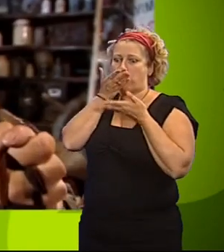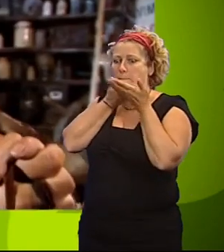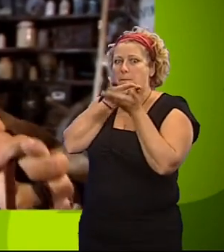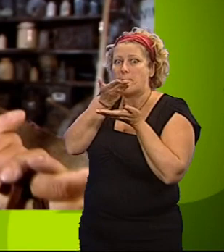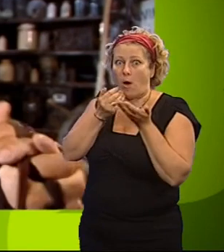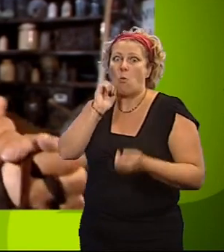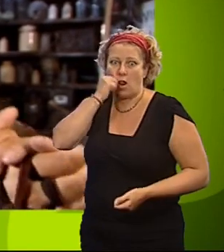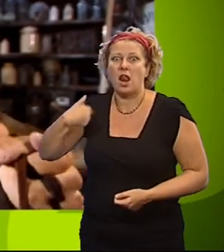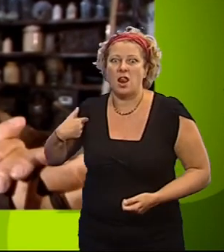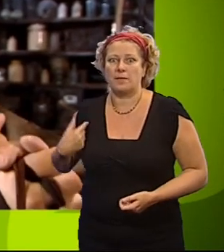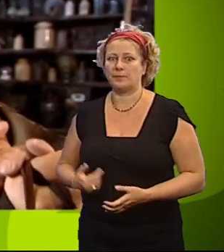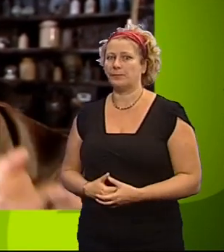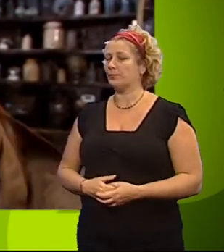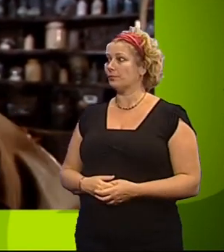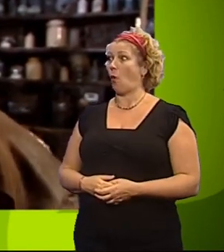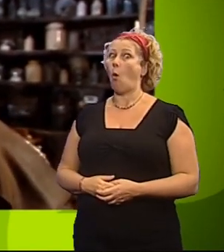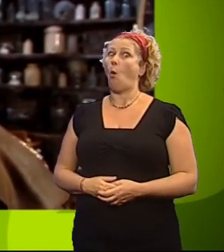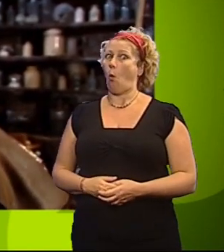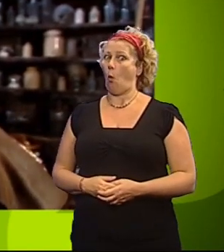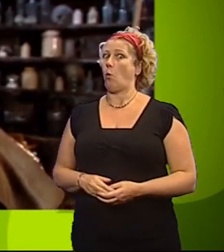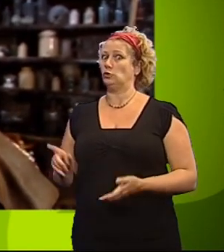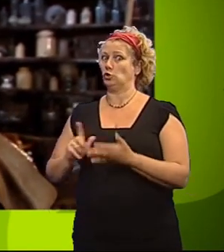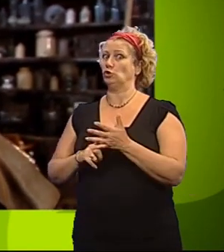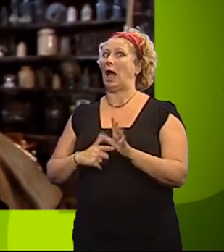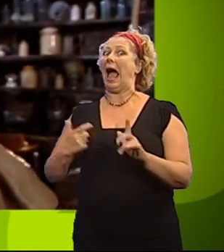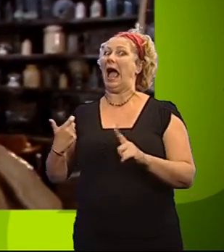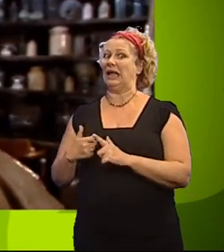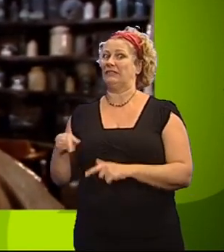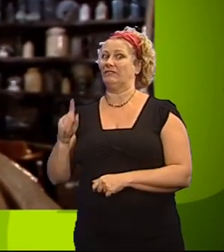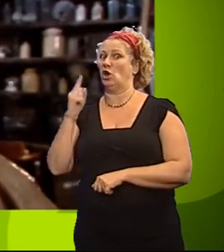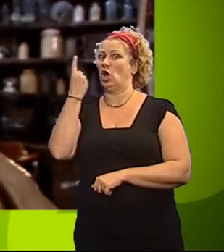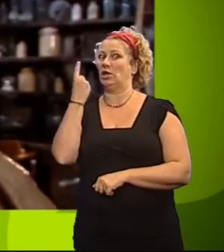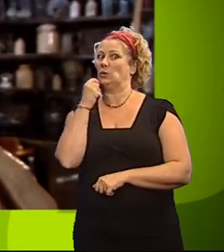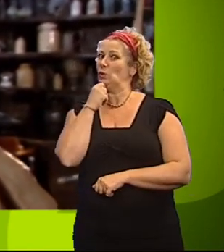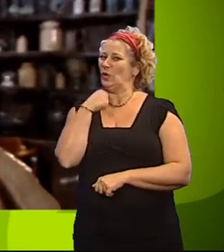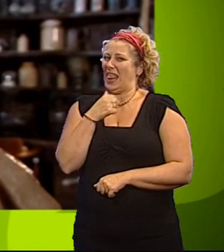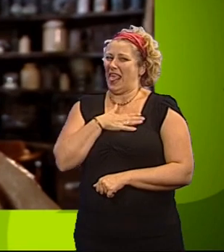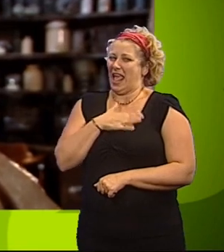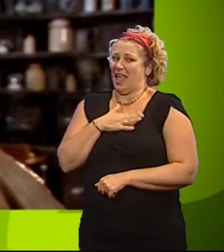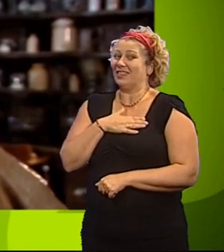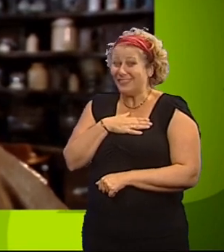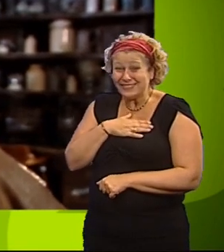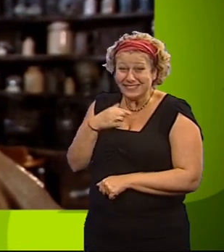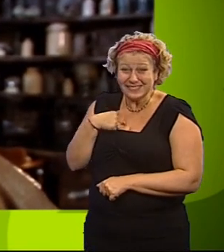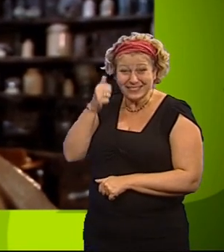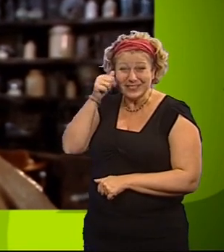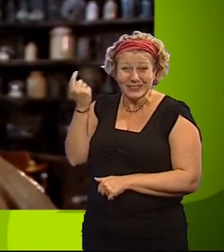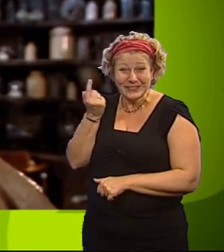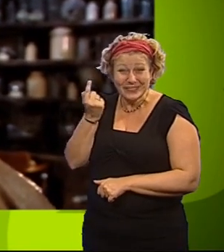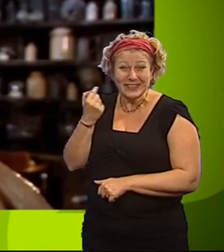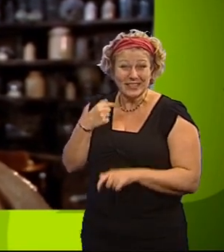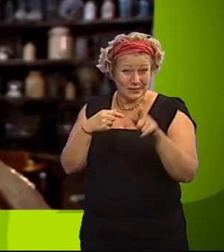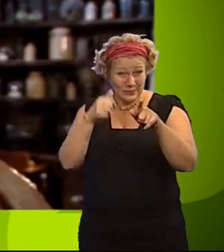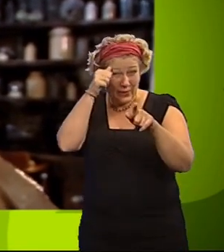Jack is the first saboteur. This is the part I loves best. I know who it is, you know who it is, but they don't know.